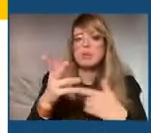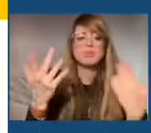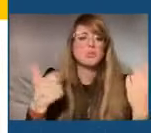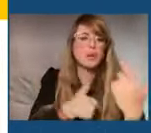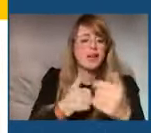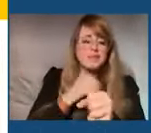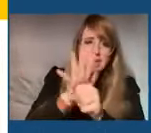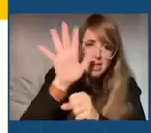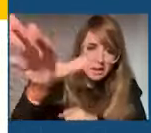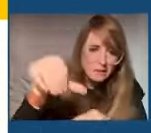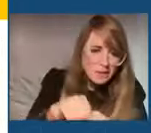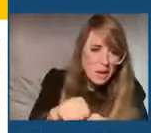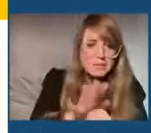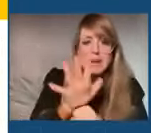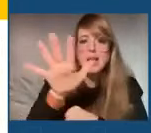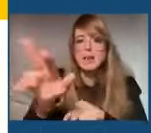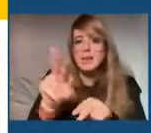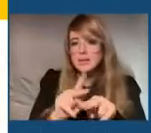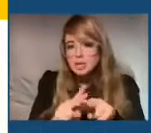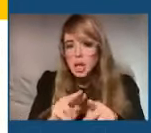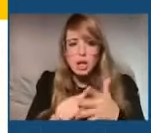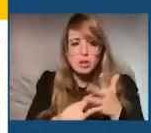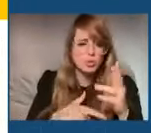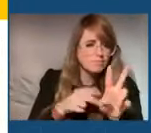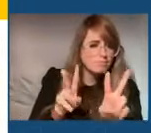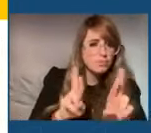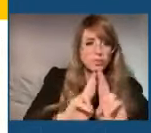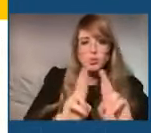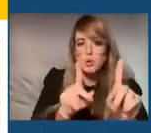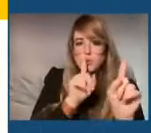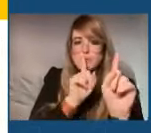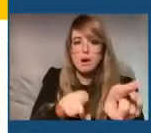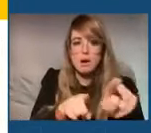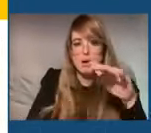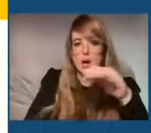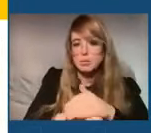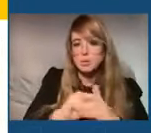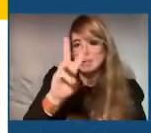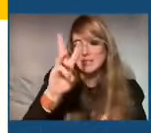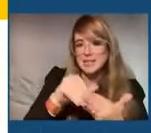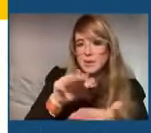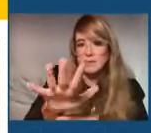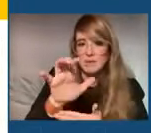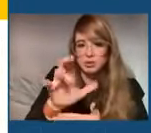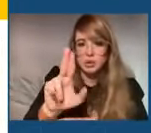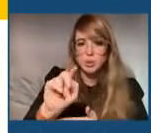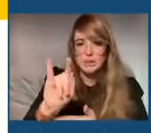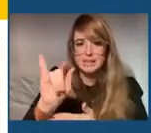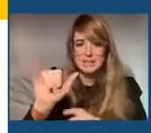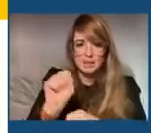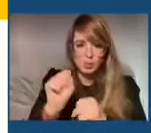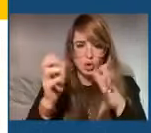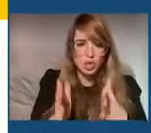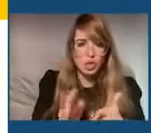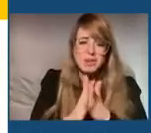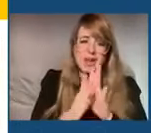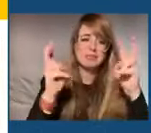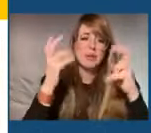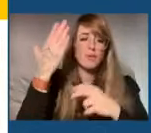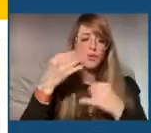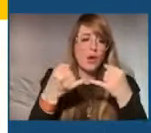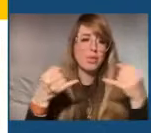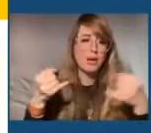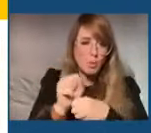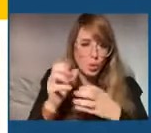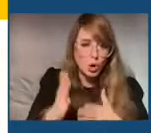we've got plenty of salt. We are ready to respond, up to 6,500 utility workers, which really are become frontline workers when you're